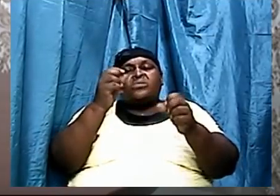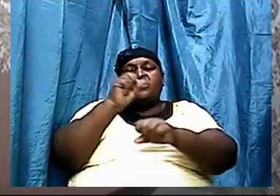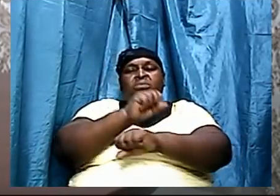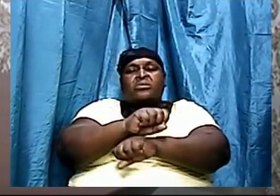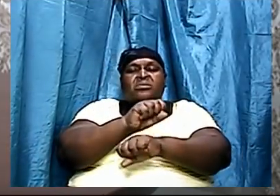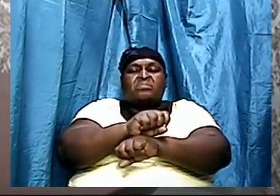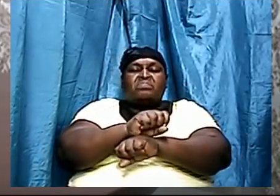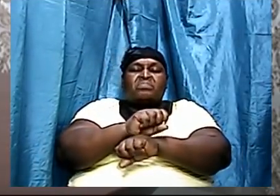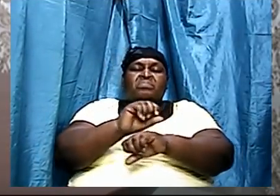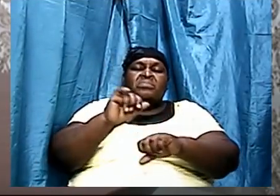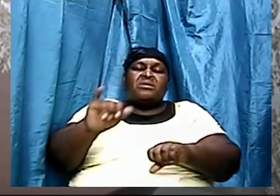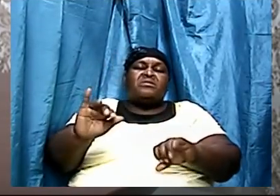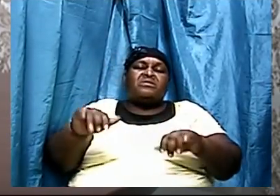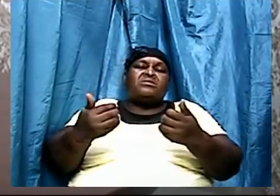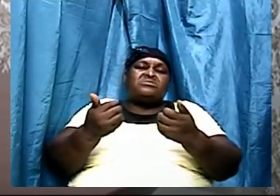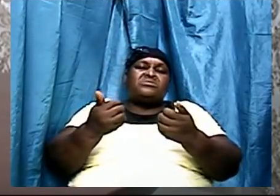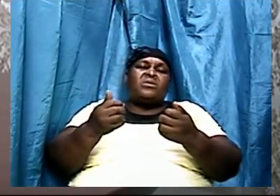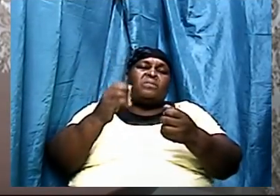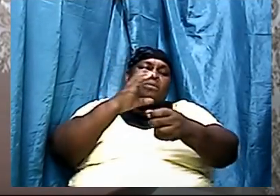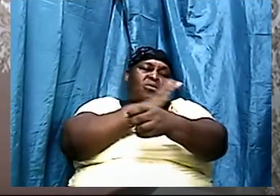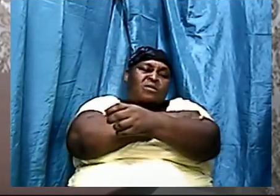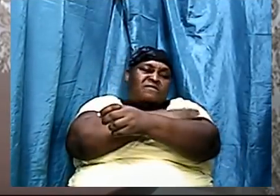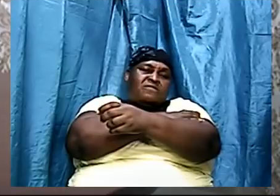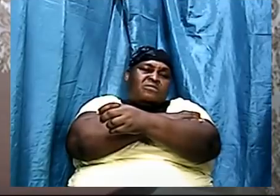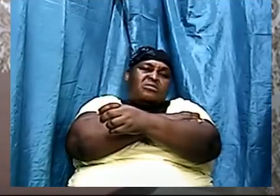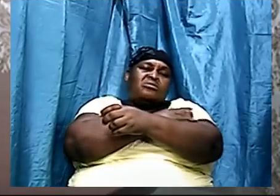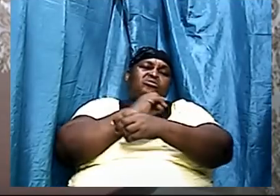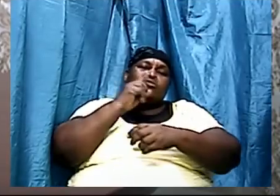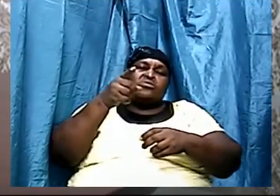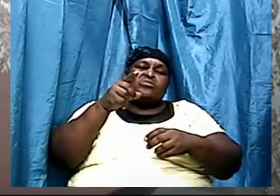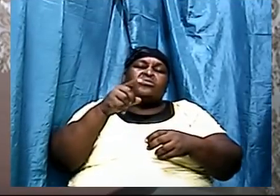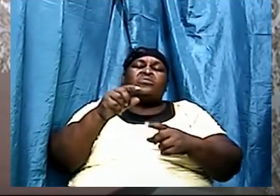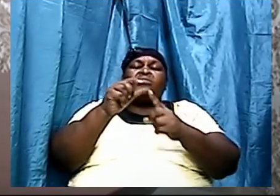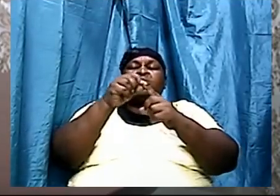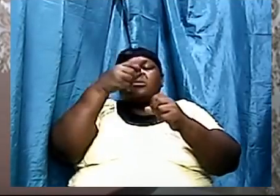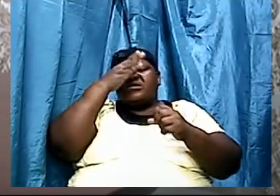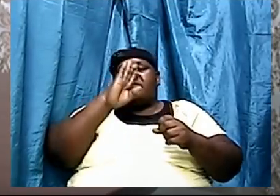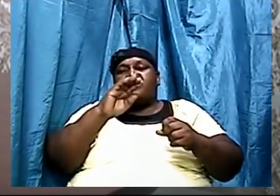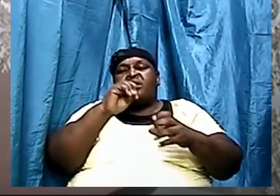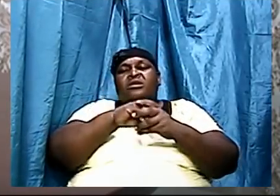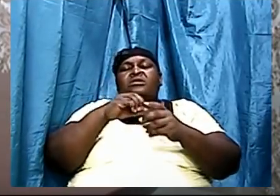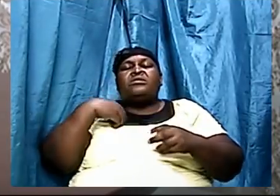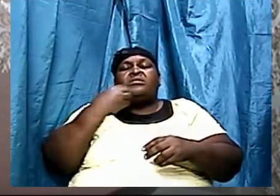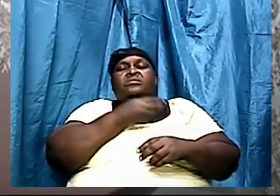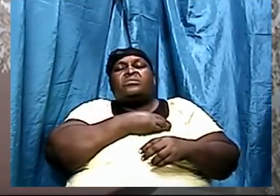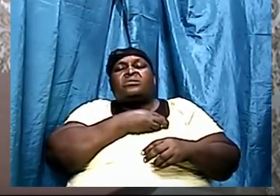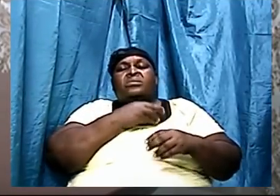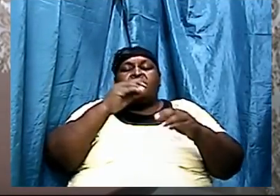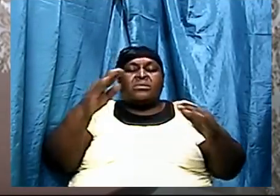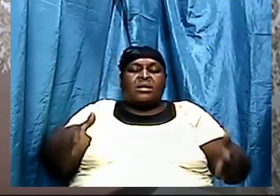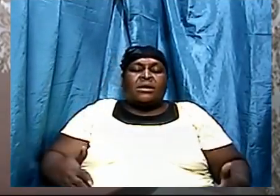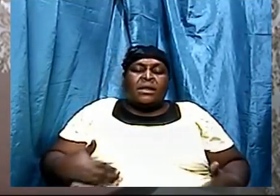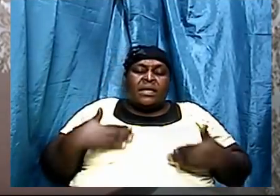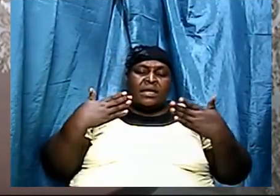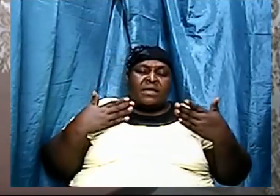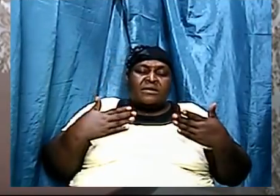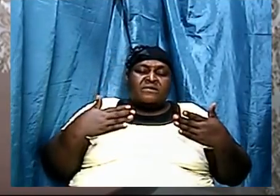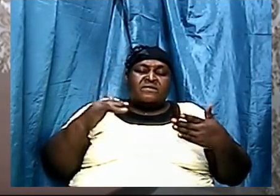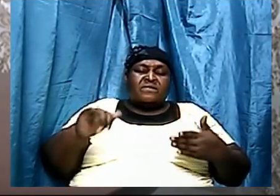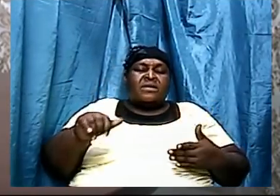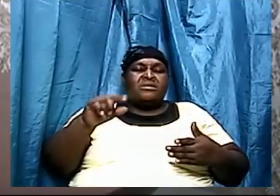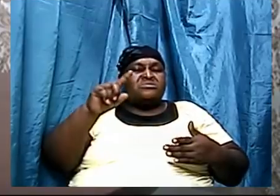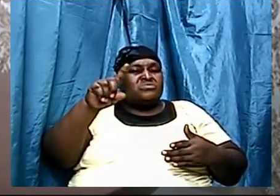is how powerful and how effective the word of God is in our lives. That is one of the reasons that our bishop take the time out to